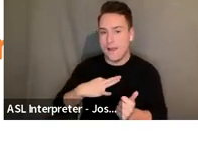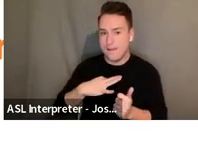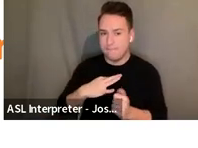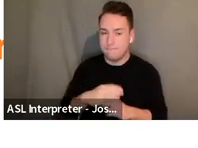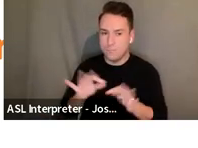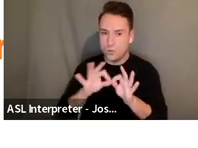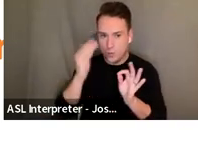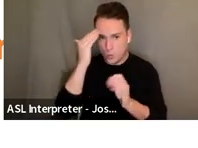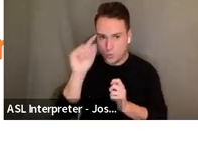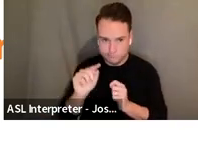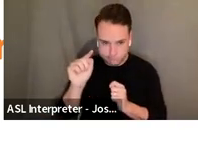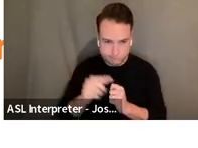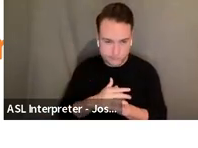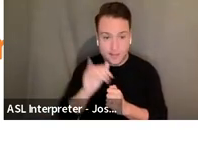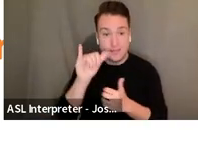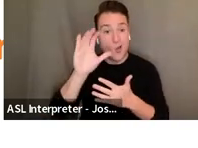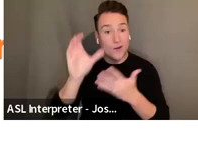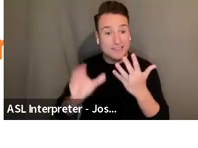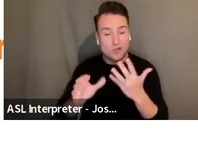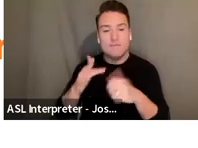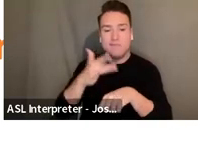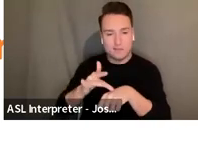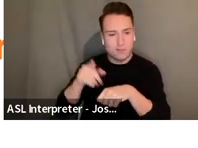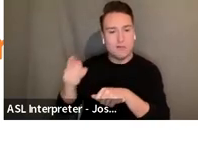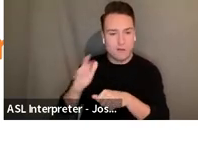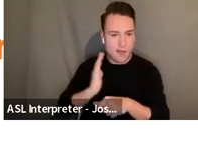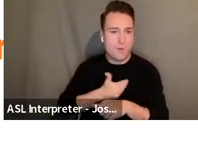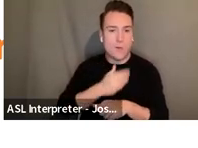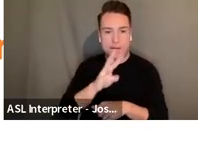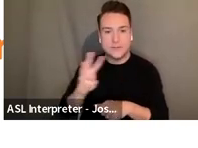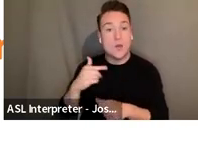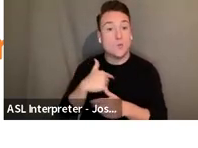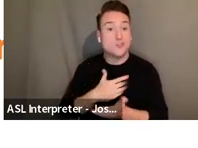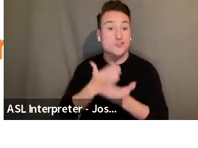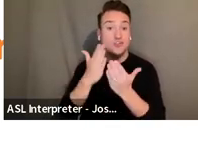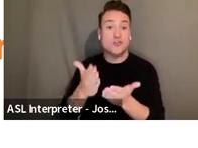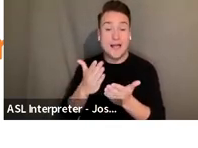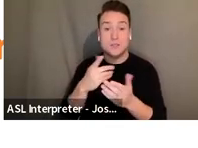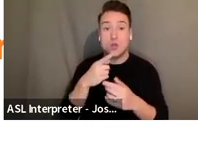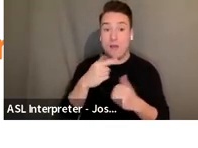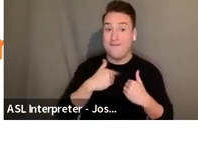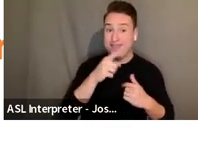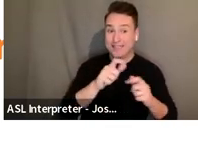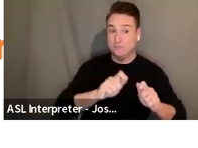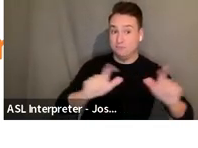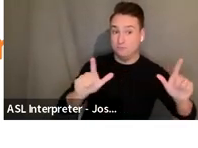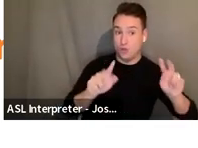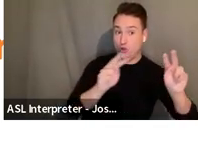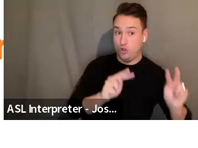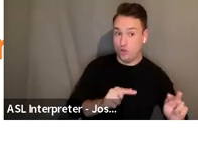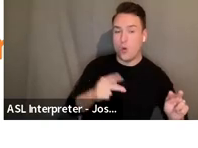This criteria is available on our website and we suggest you have that open as you fill out the application.